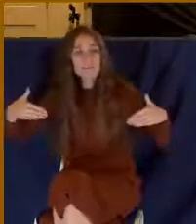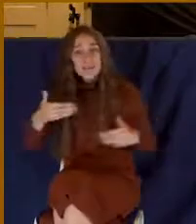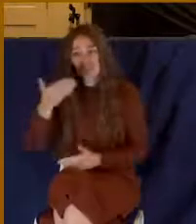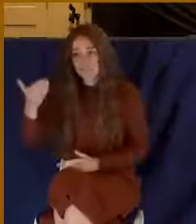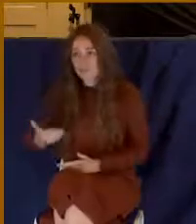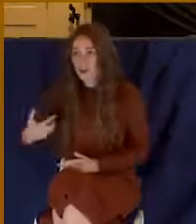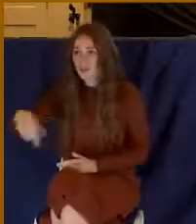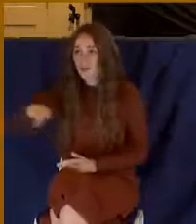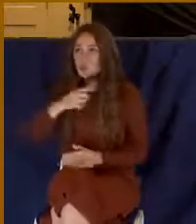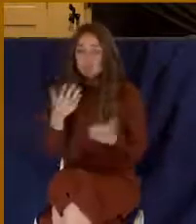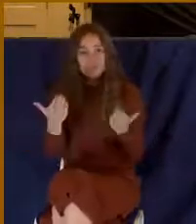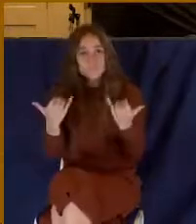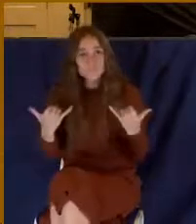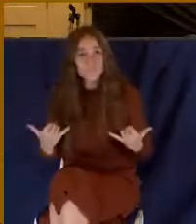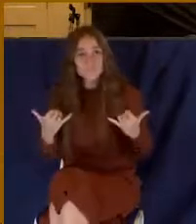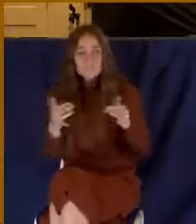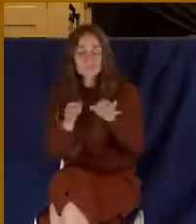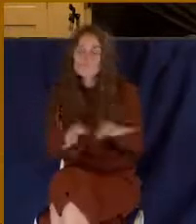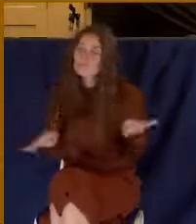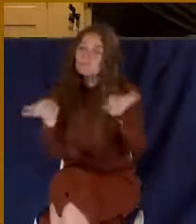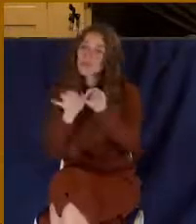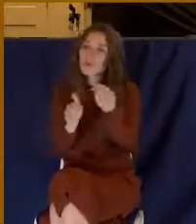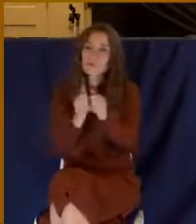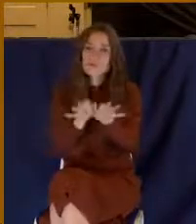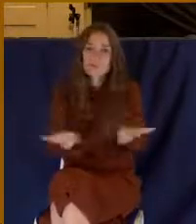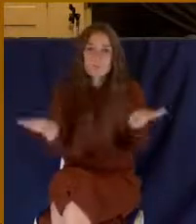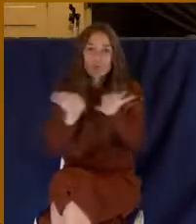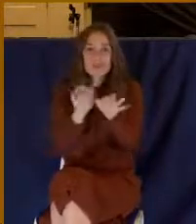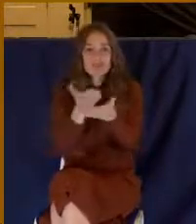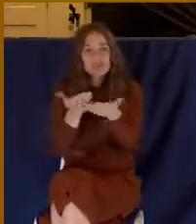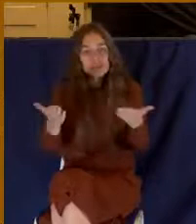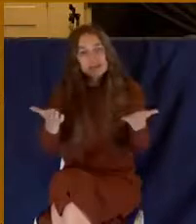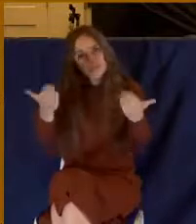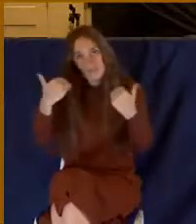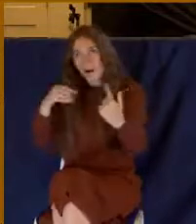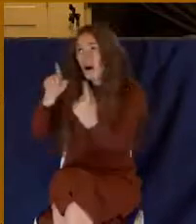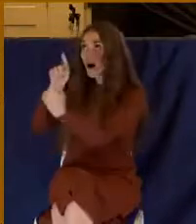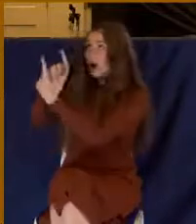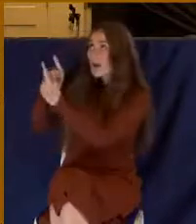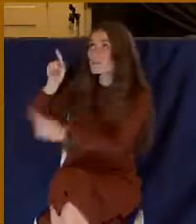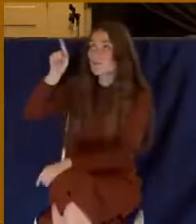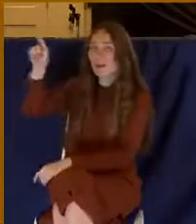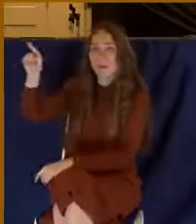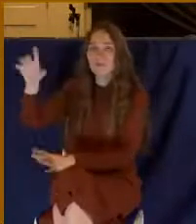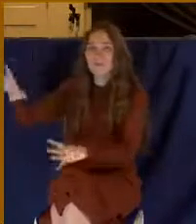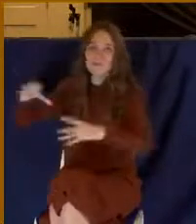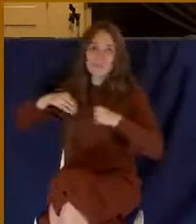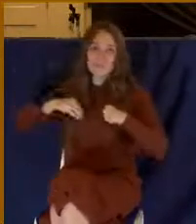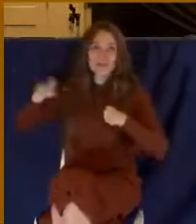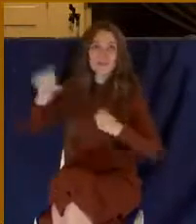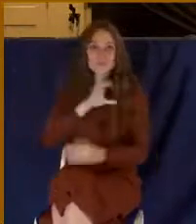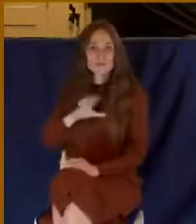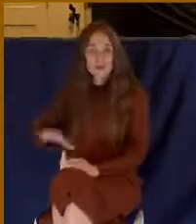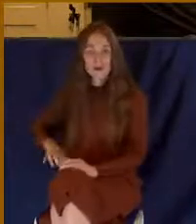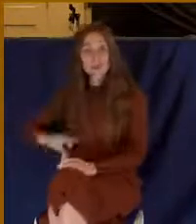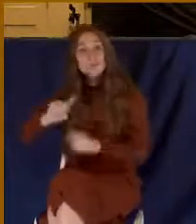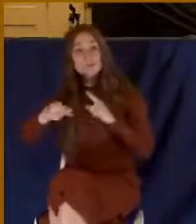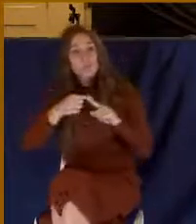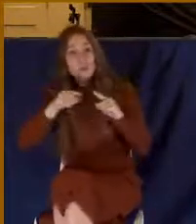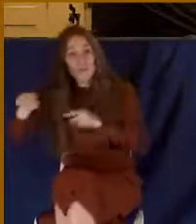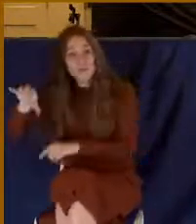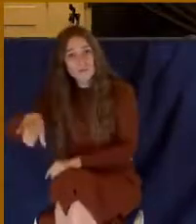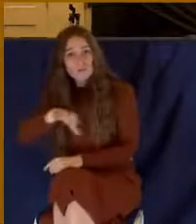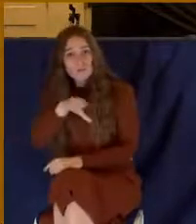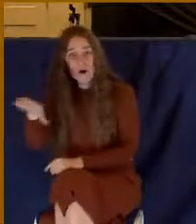invite you to do the most important thing that you've ever done in your life, and that is come to him. And embrace him. the cross, he paid your sin debt.